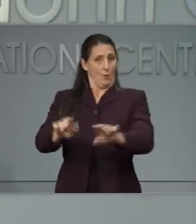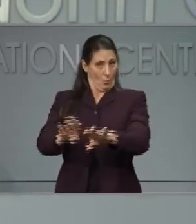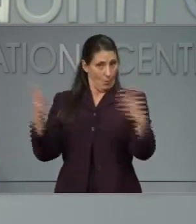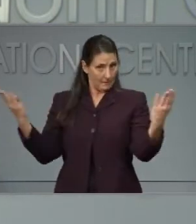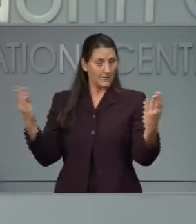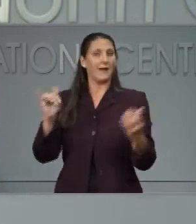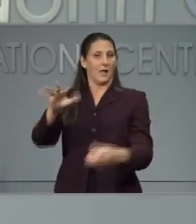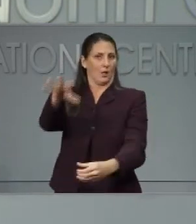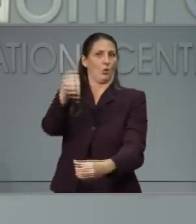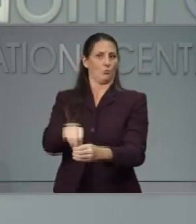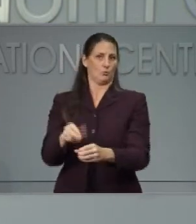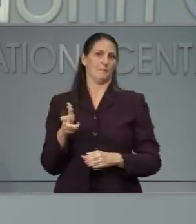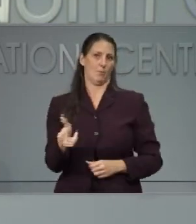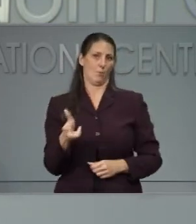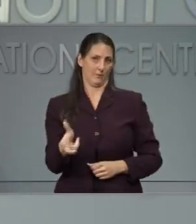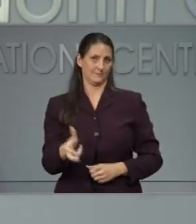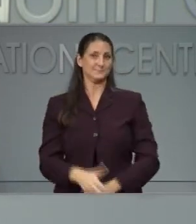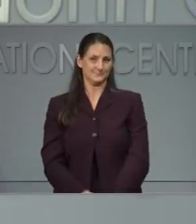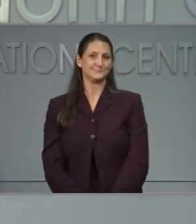Next question, please.